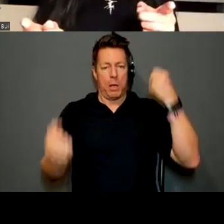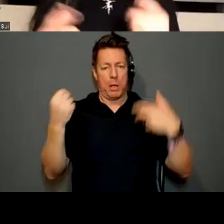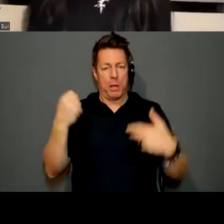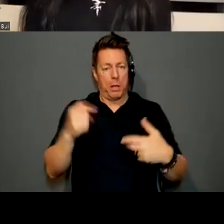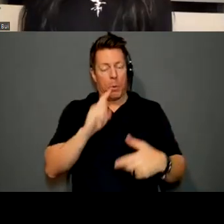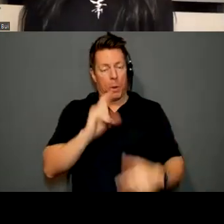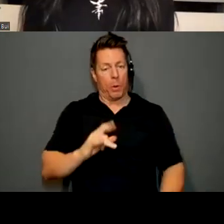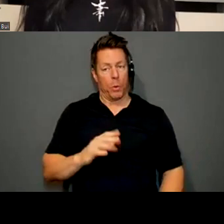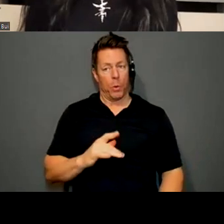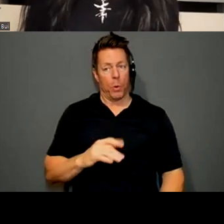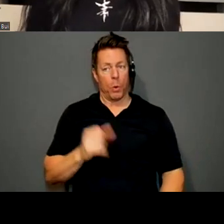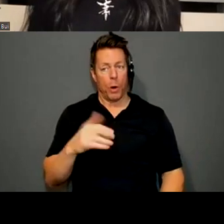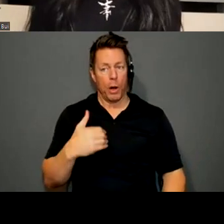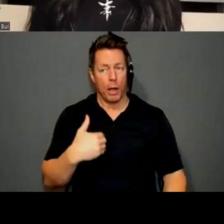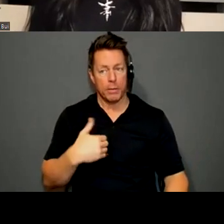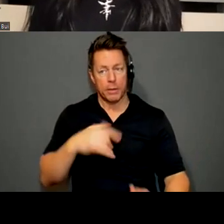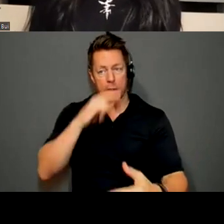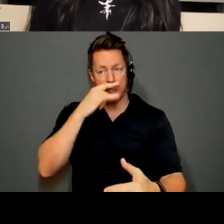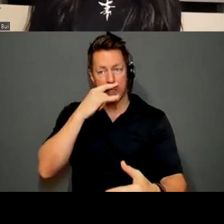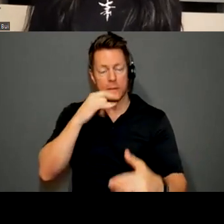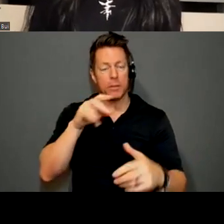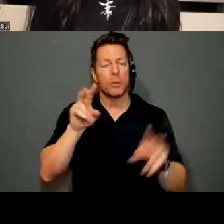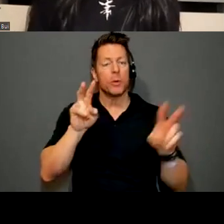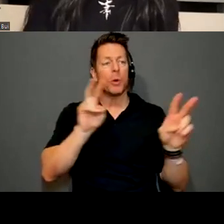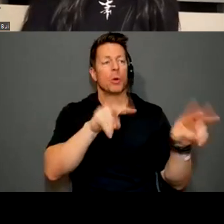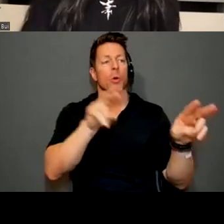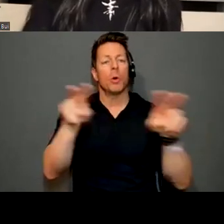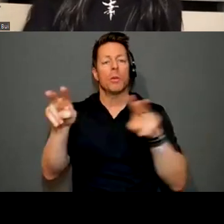or have kids do tours of the work.